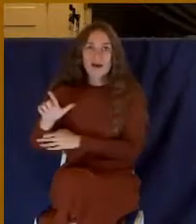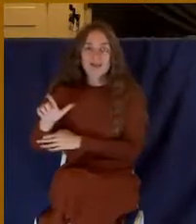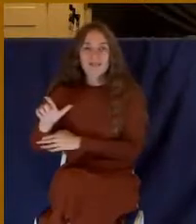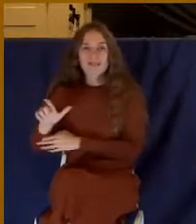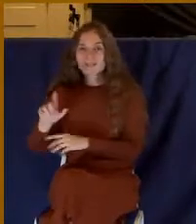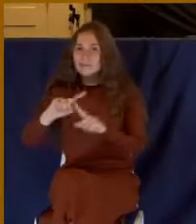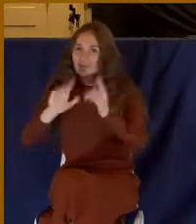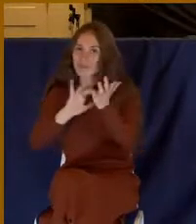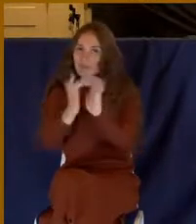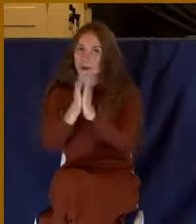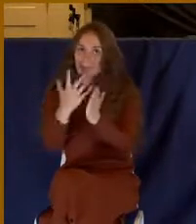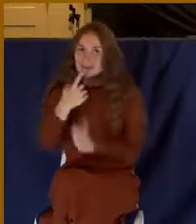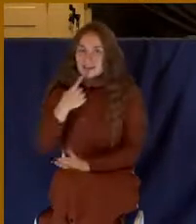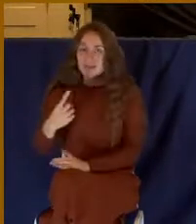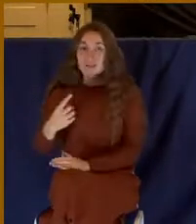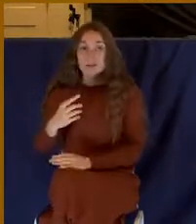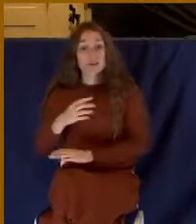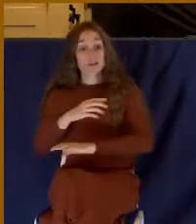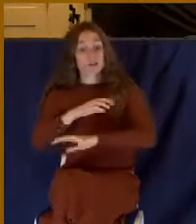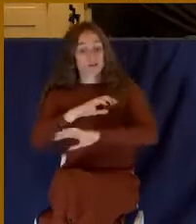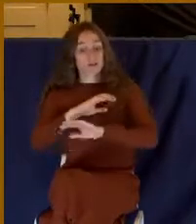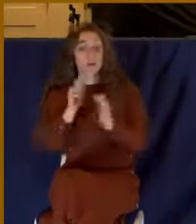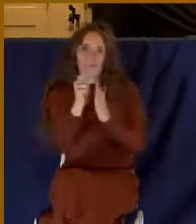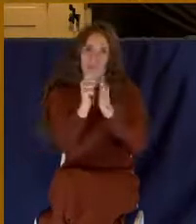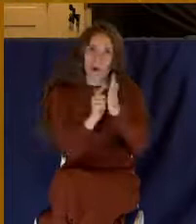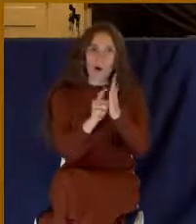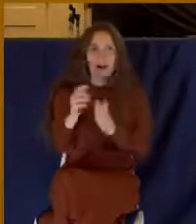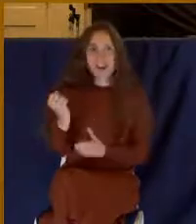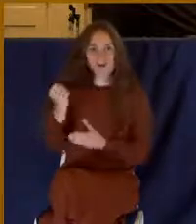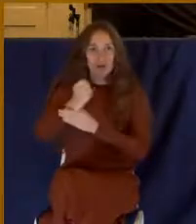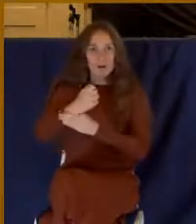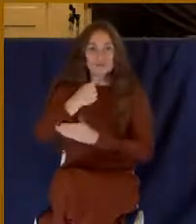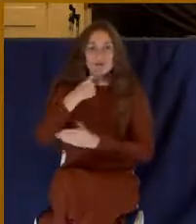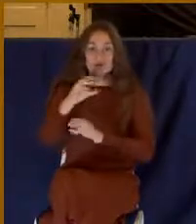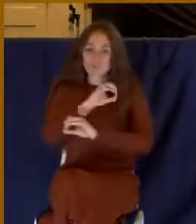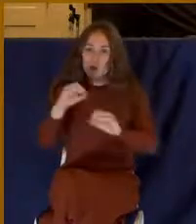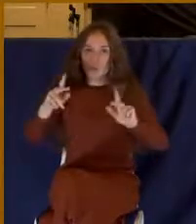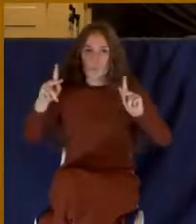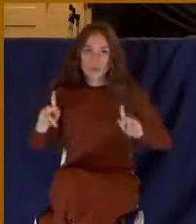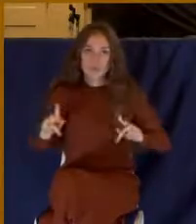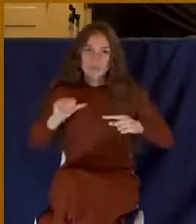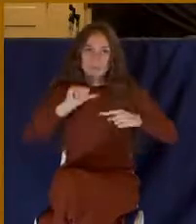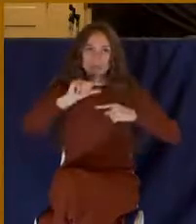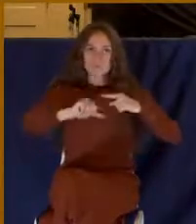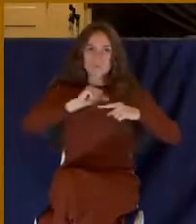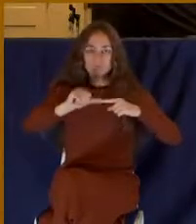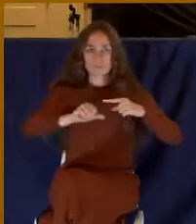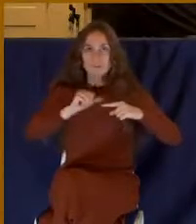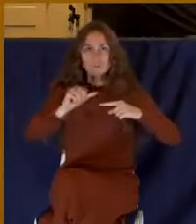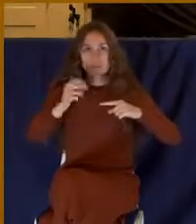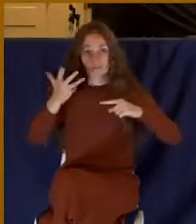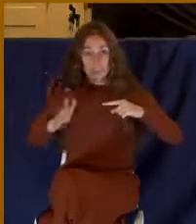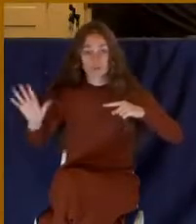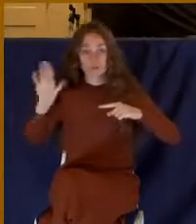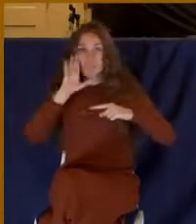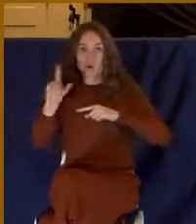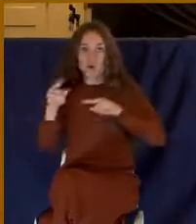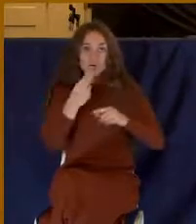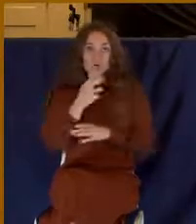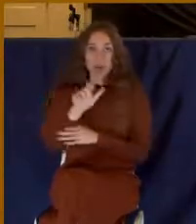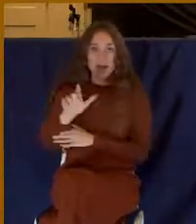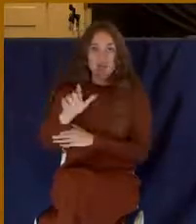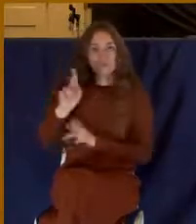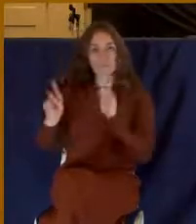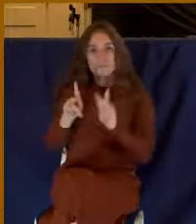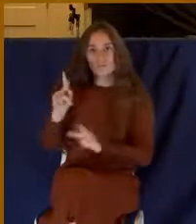who was circumcised would be sent to hell. Abraham sits before the gate of hell and never allows any circumcised Israelite